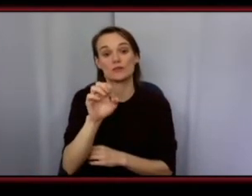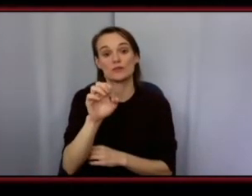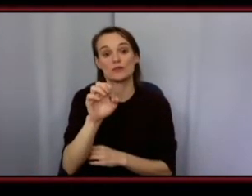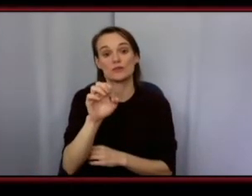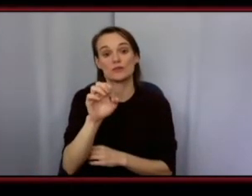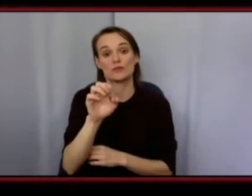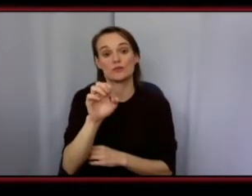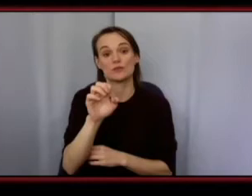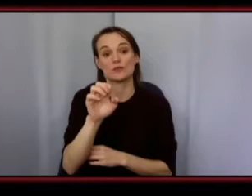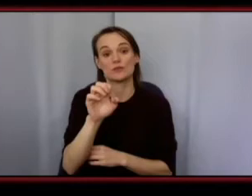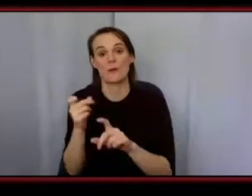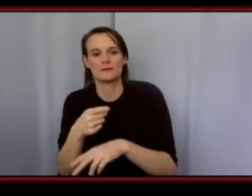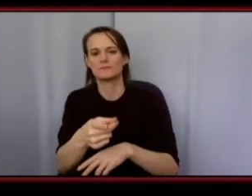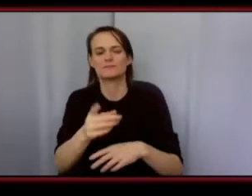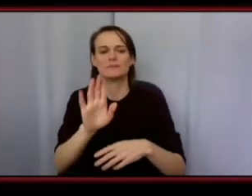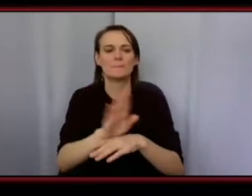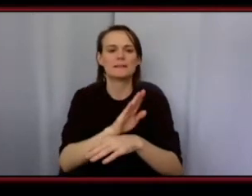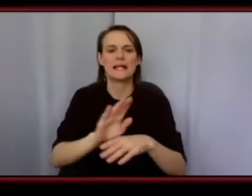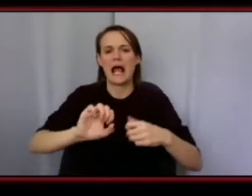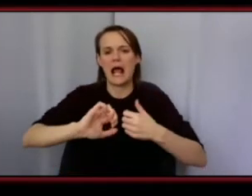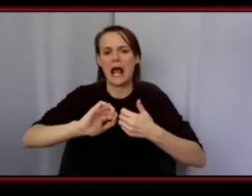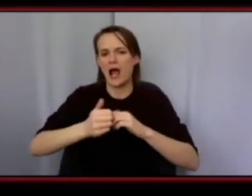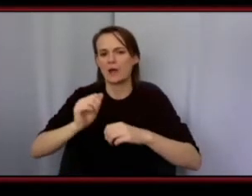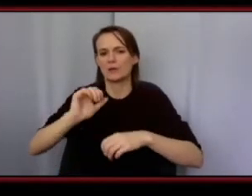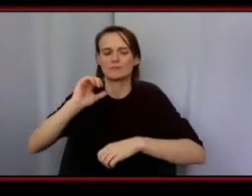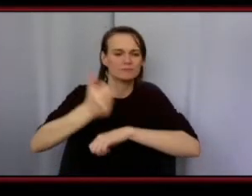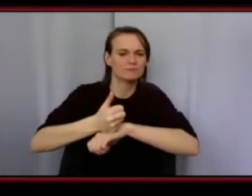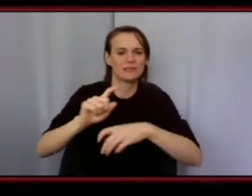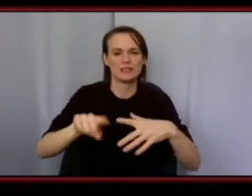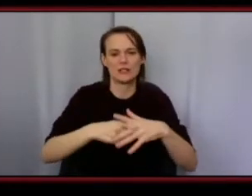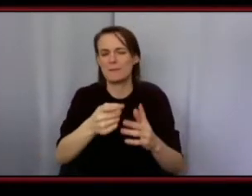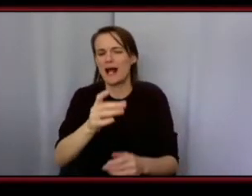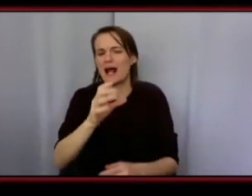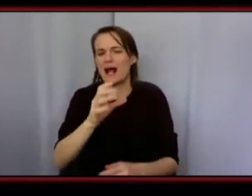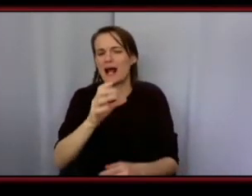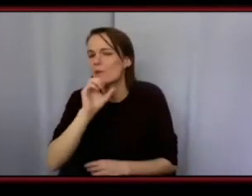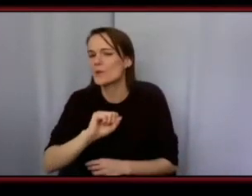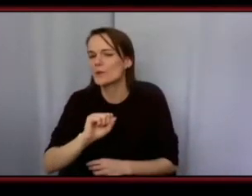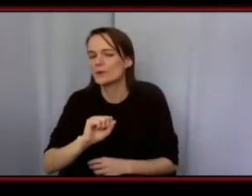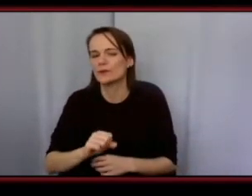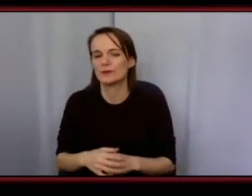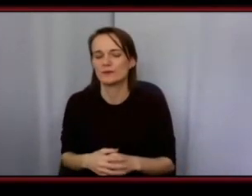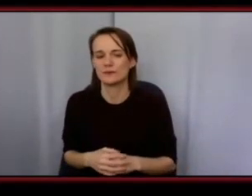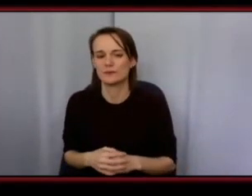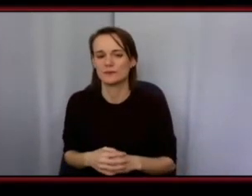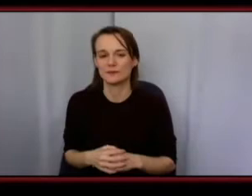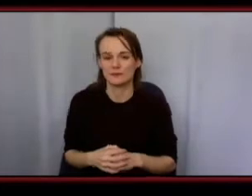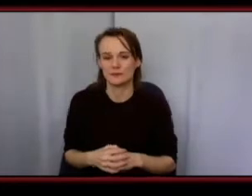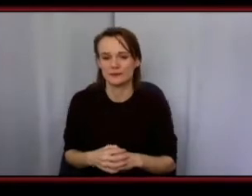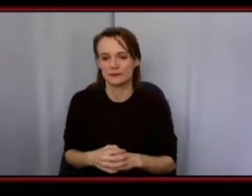um how did you start your business i know you kind of answered that but how old were you when you started your business